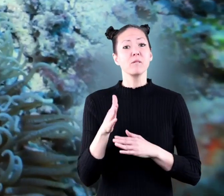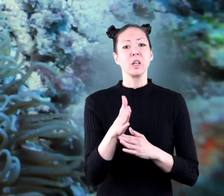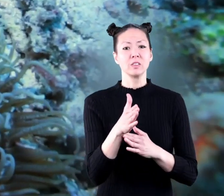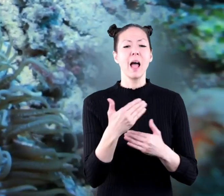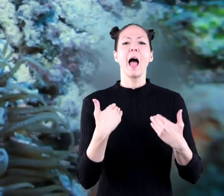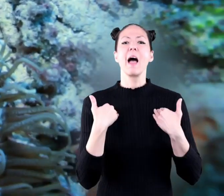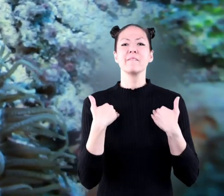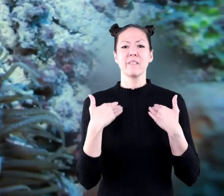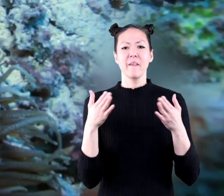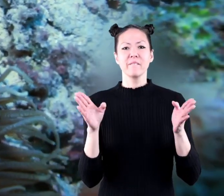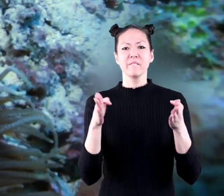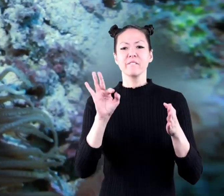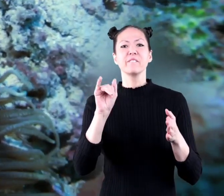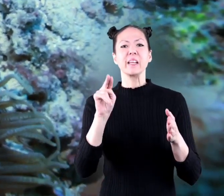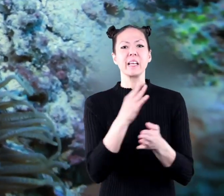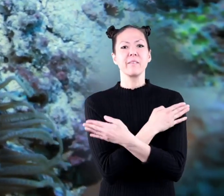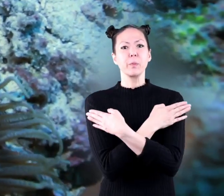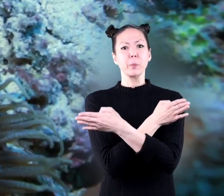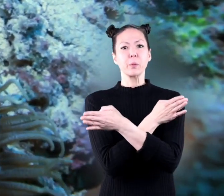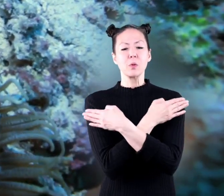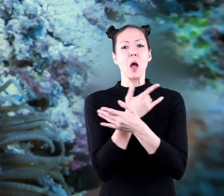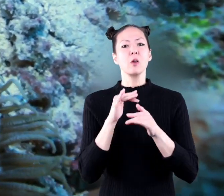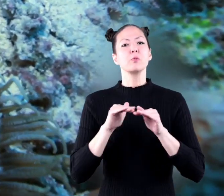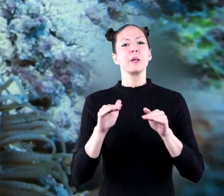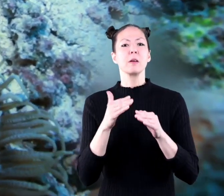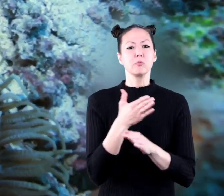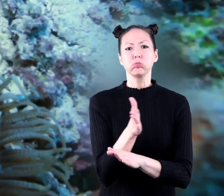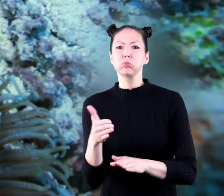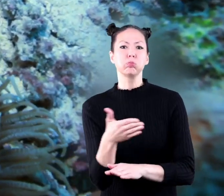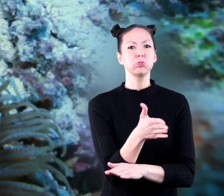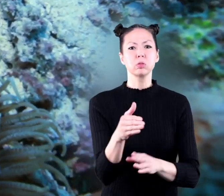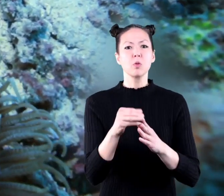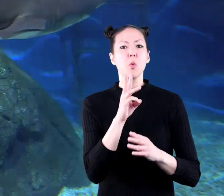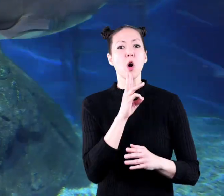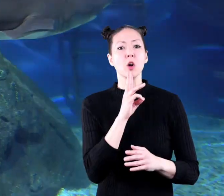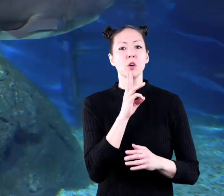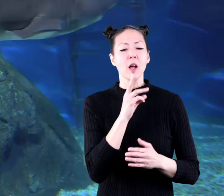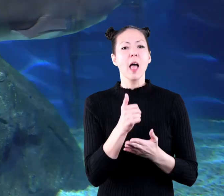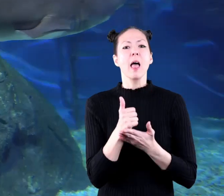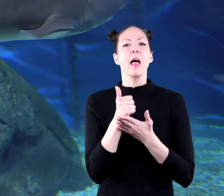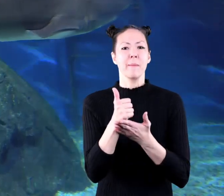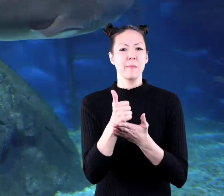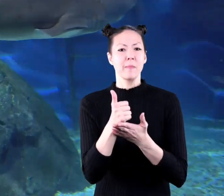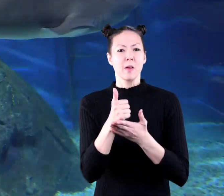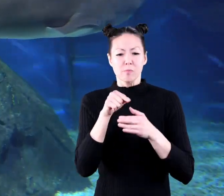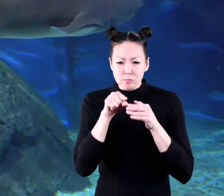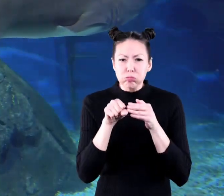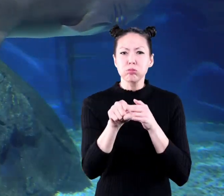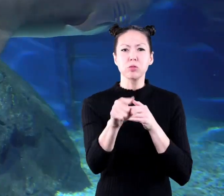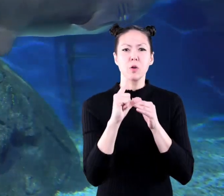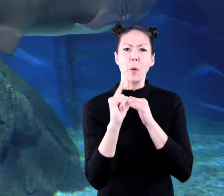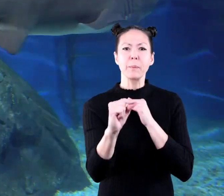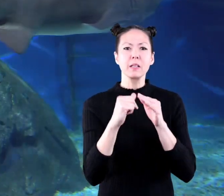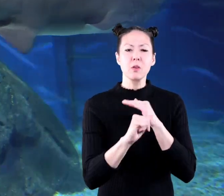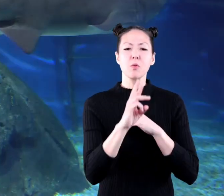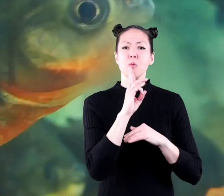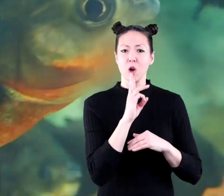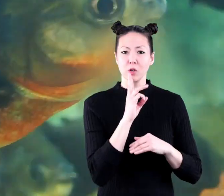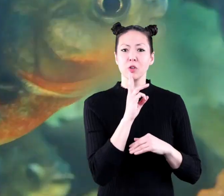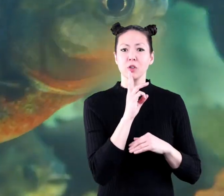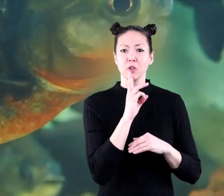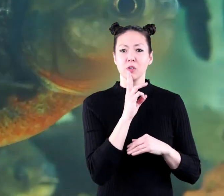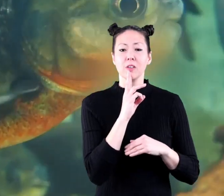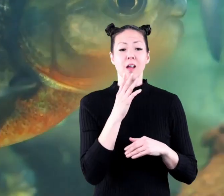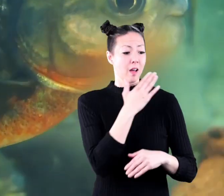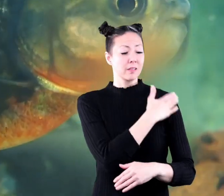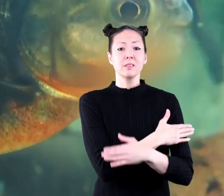also have fins that help them move and swim through the water their back fin helps push them forward while